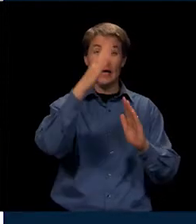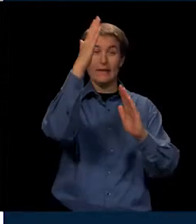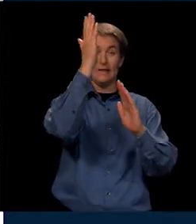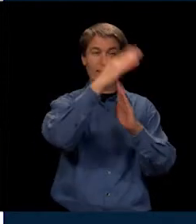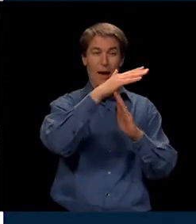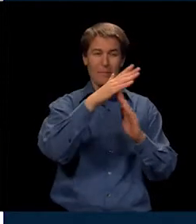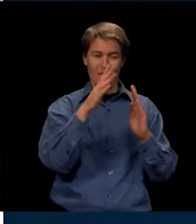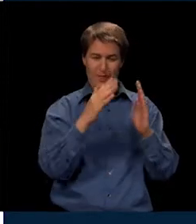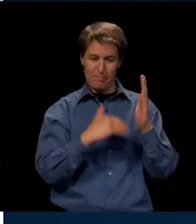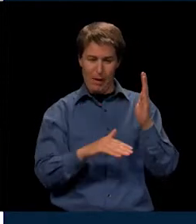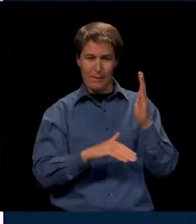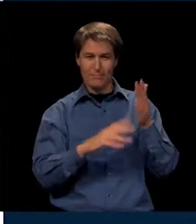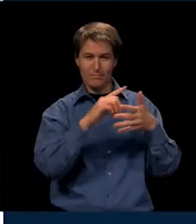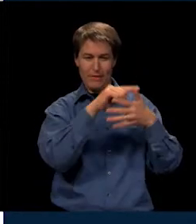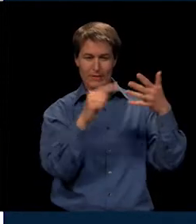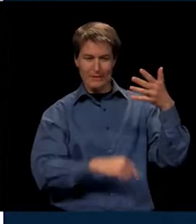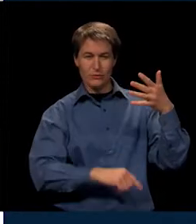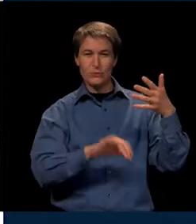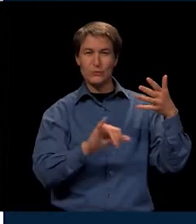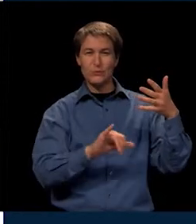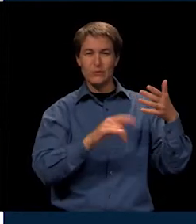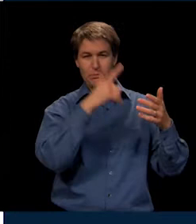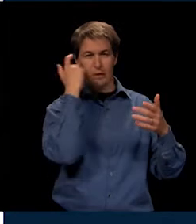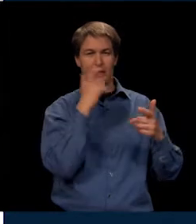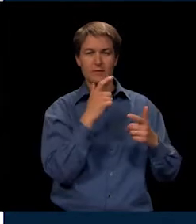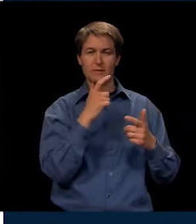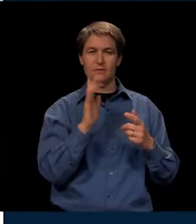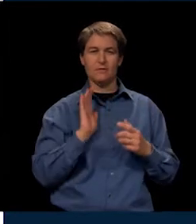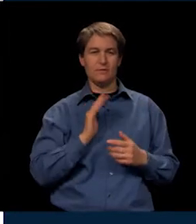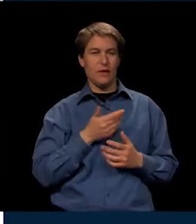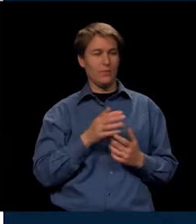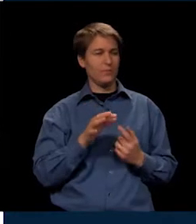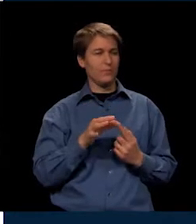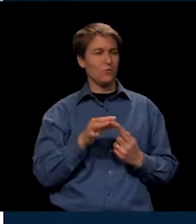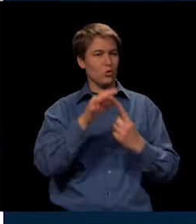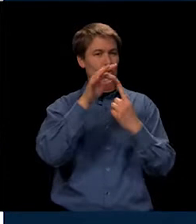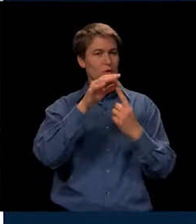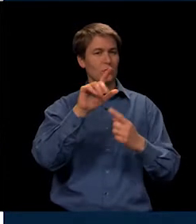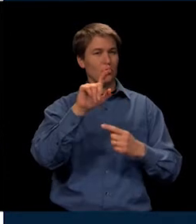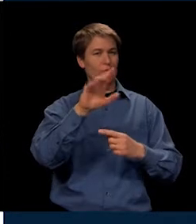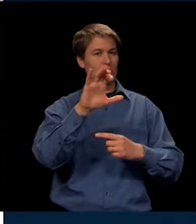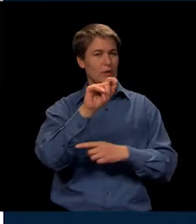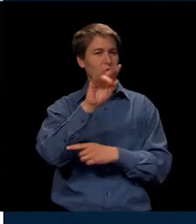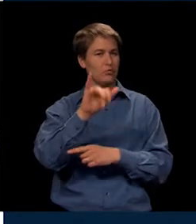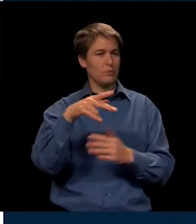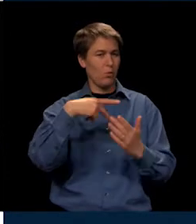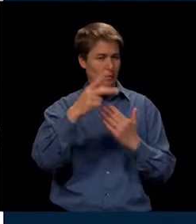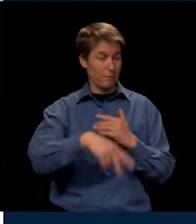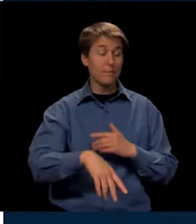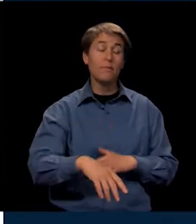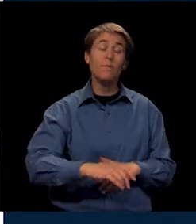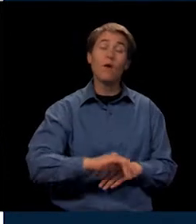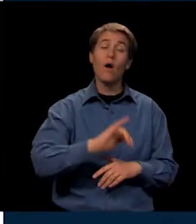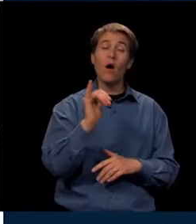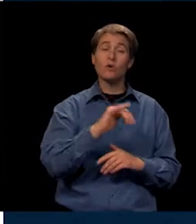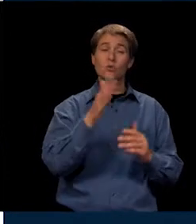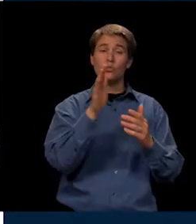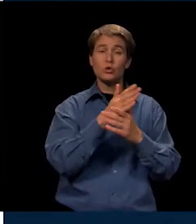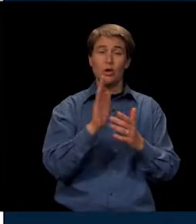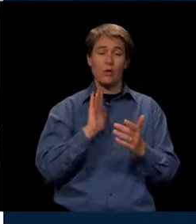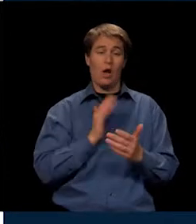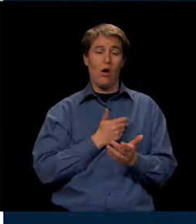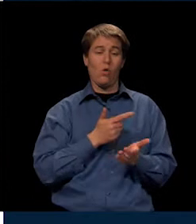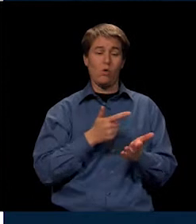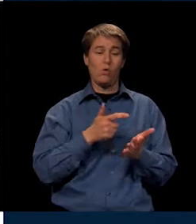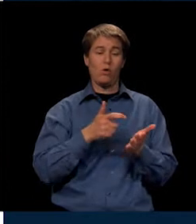student interest at the bottom, because of our uniques of our 21st century programs. We also shared what our criteria was that